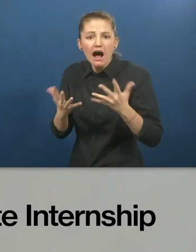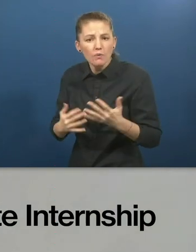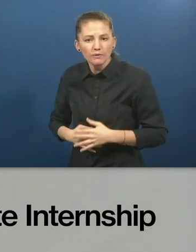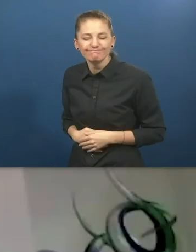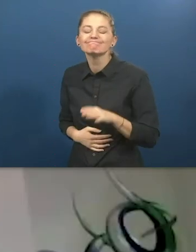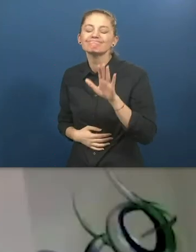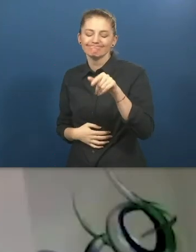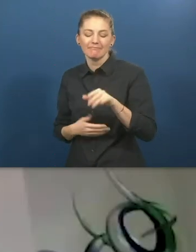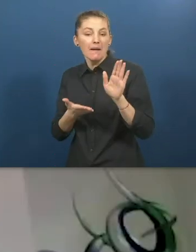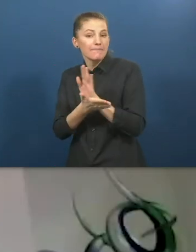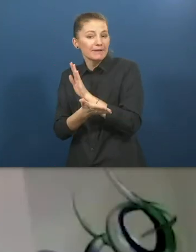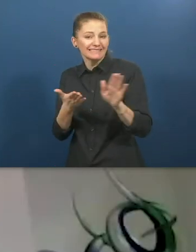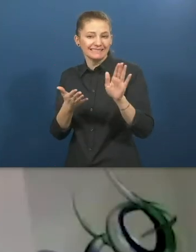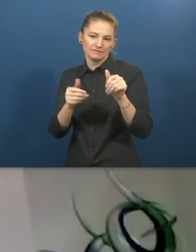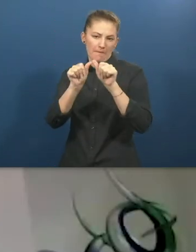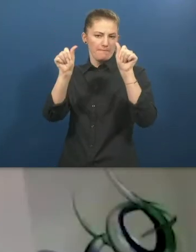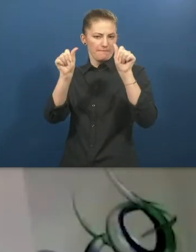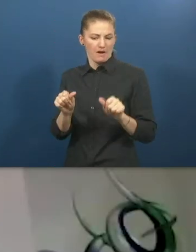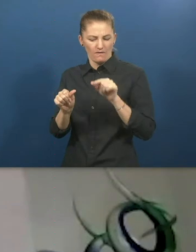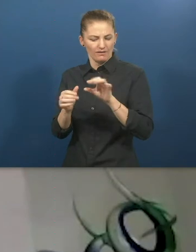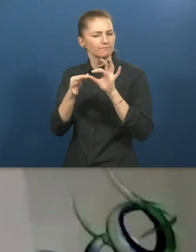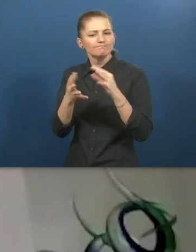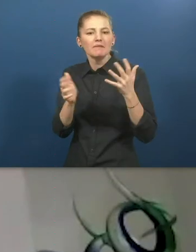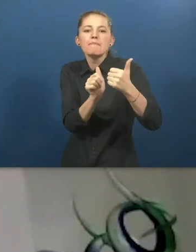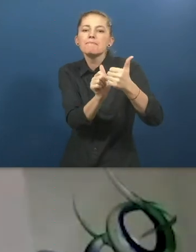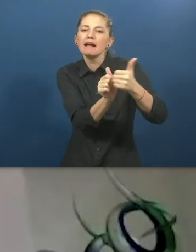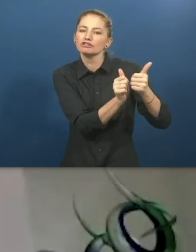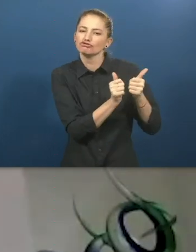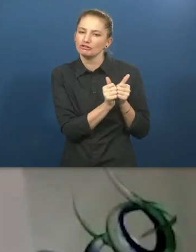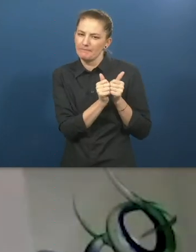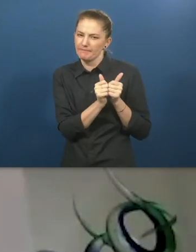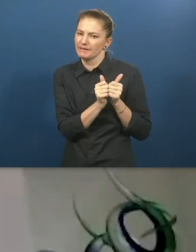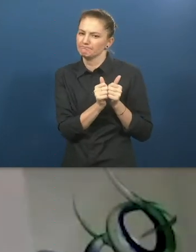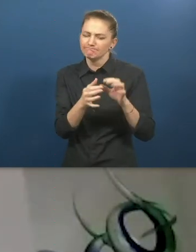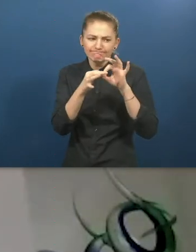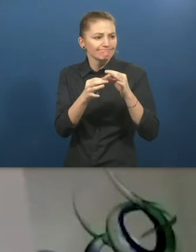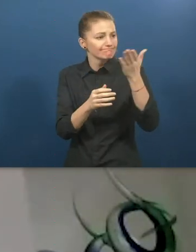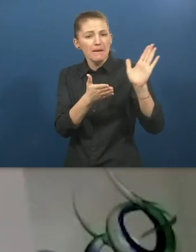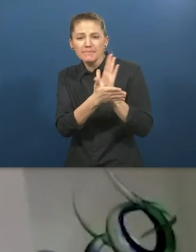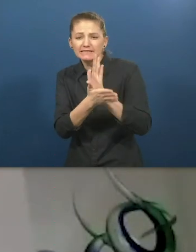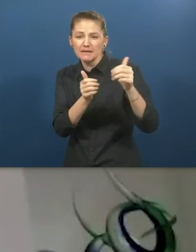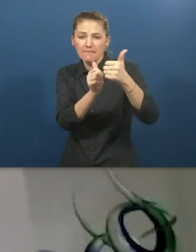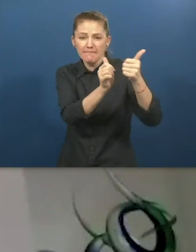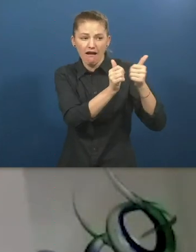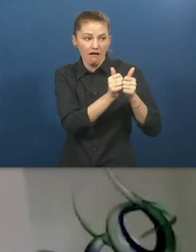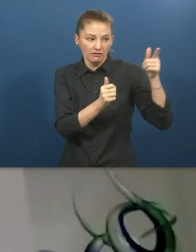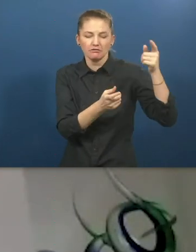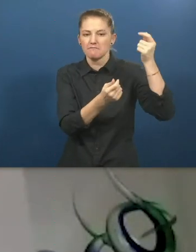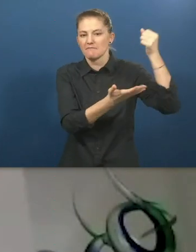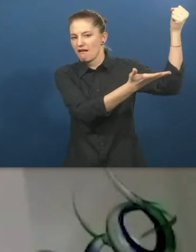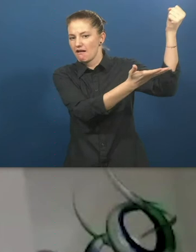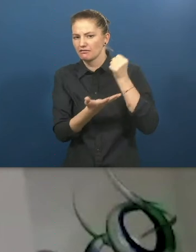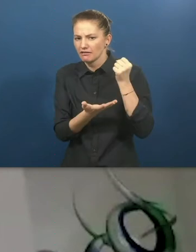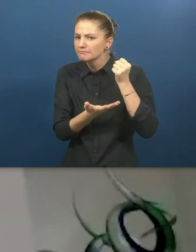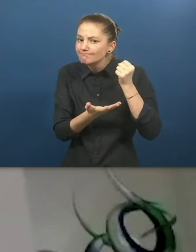Business model is based on a partnership model between our business partners who